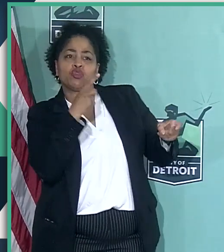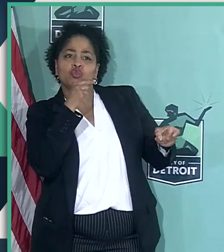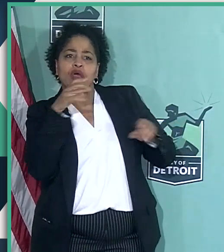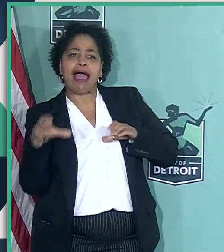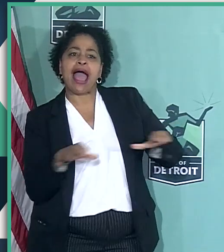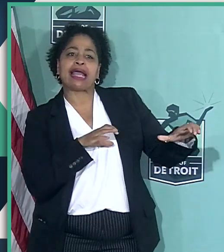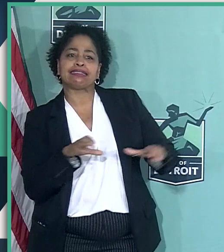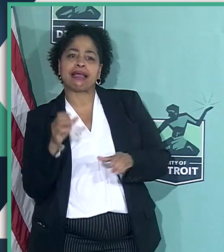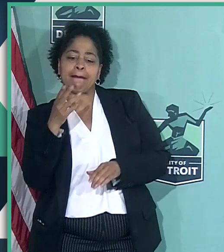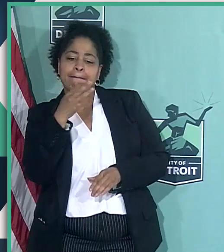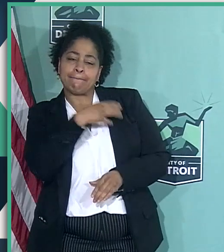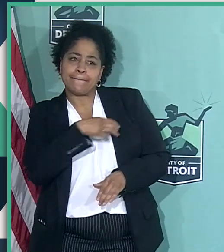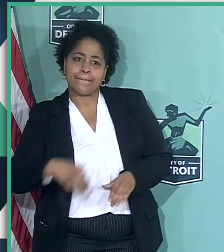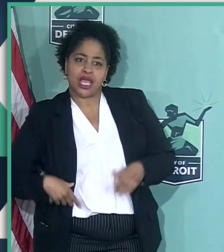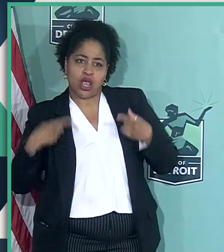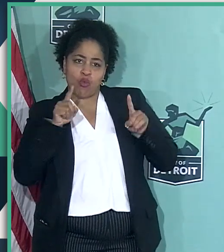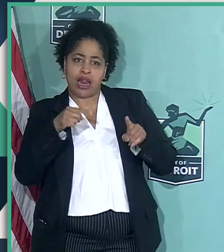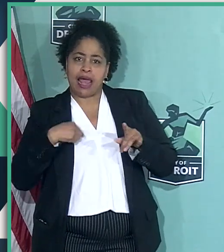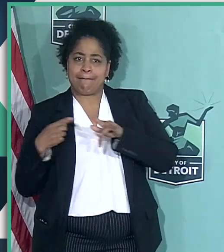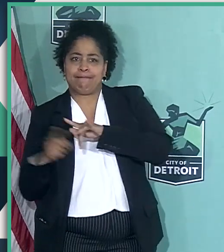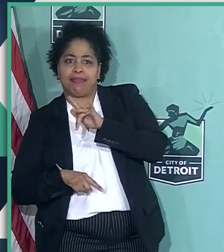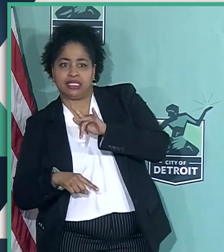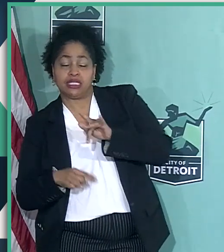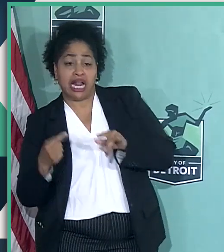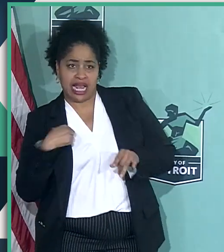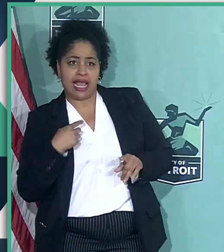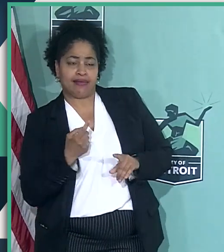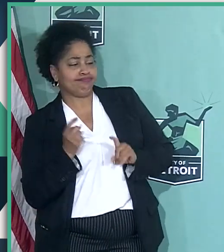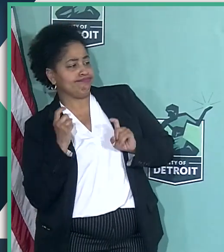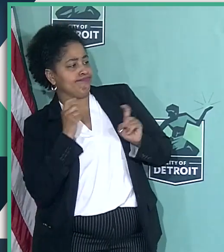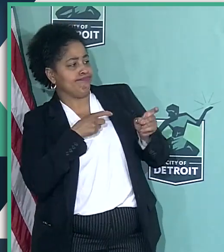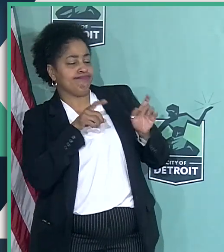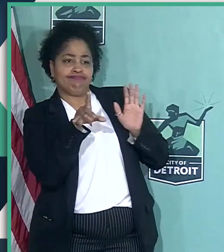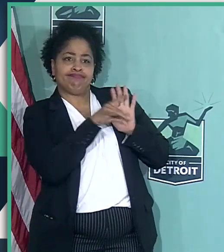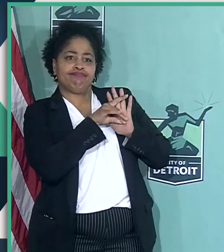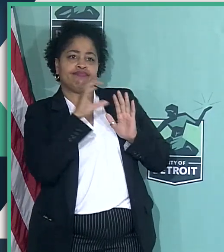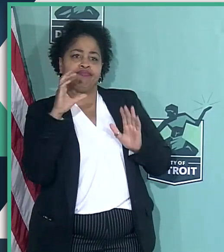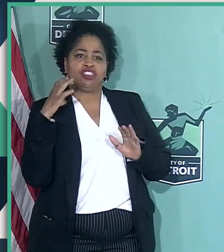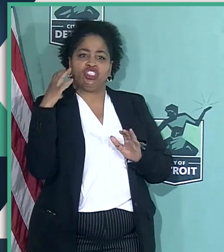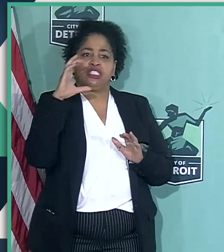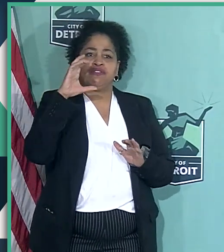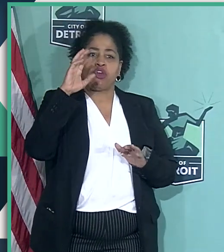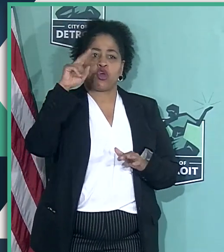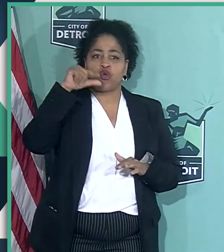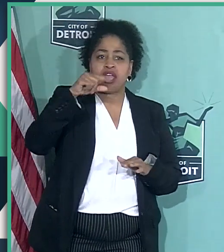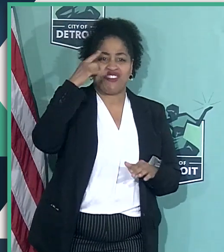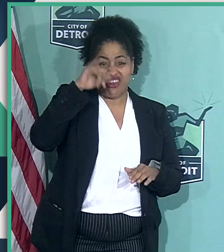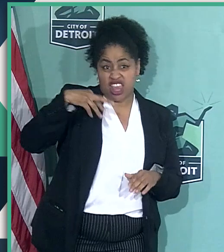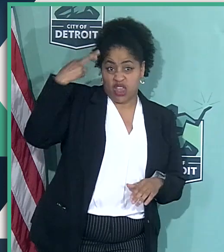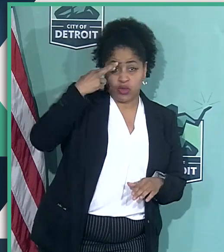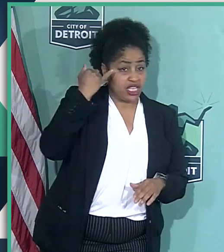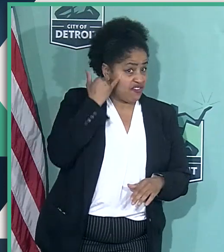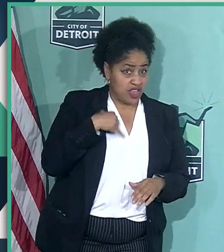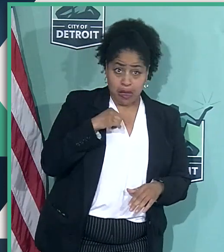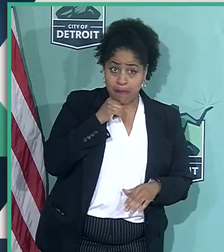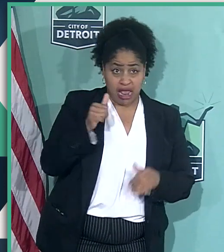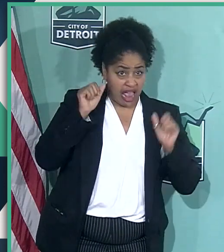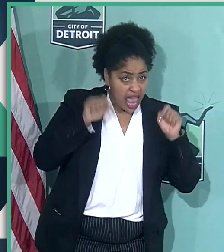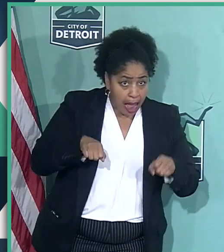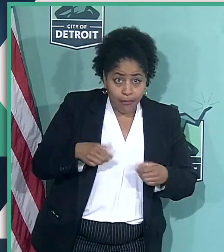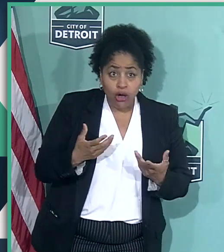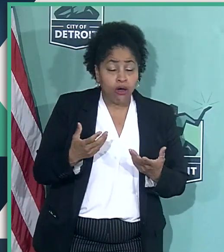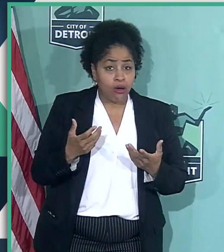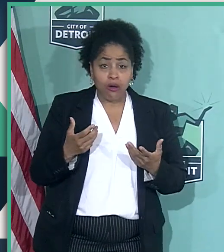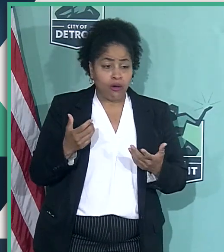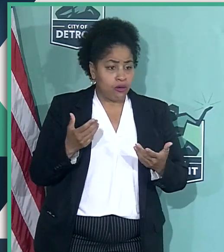And I have designated Chief Craig for this reason. If I'm not able to perform and there's an emergency